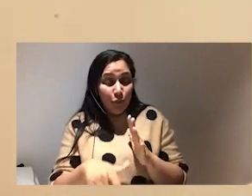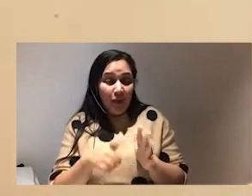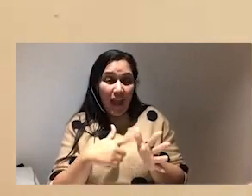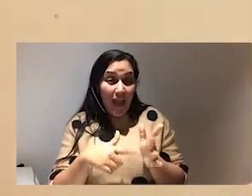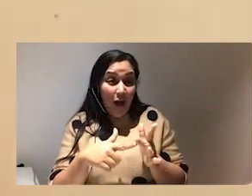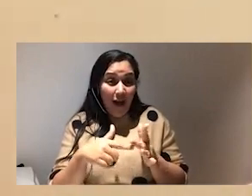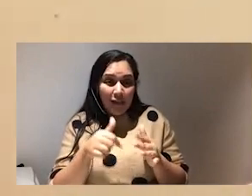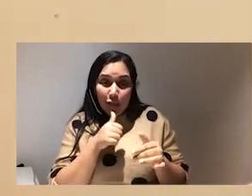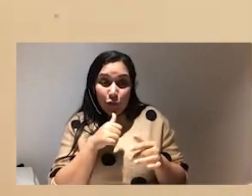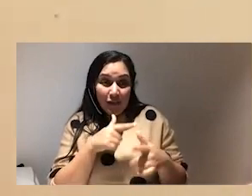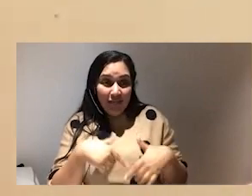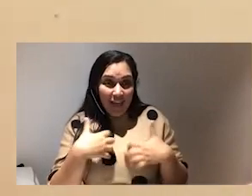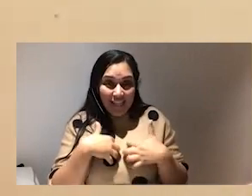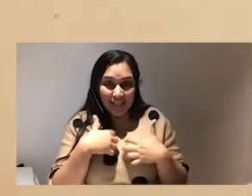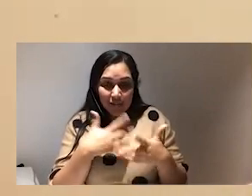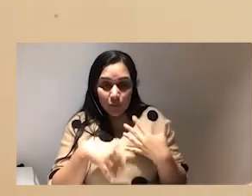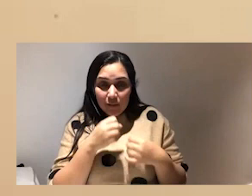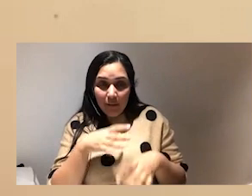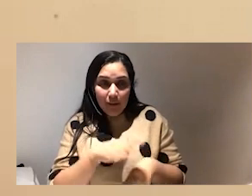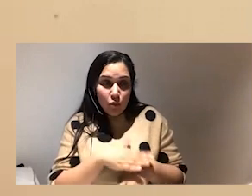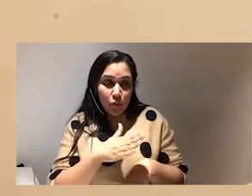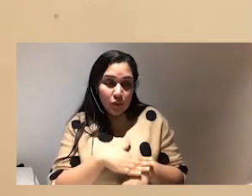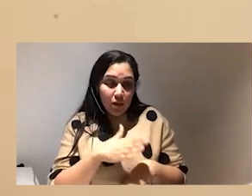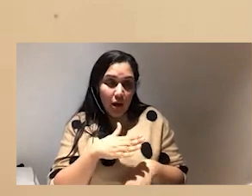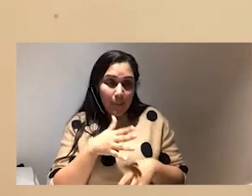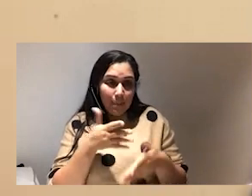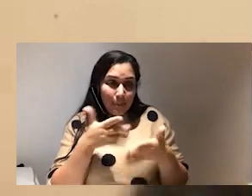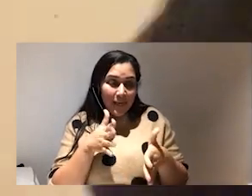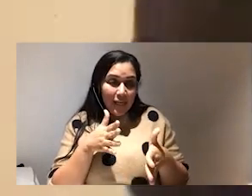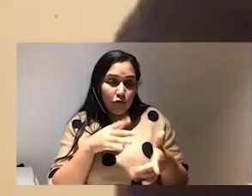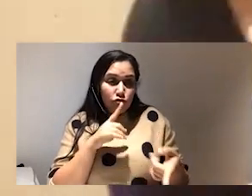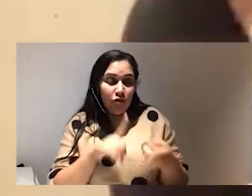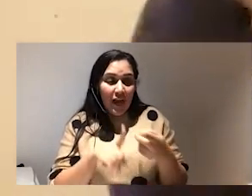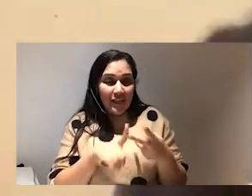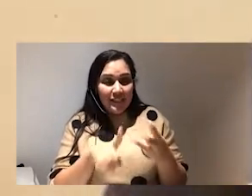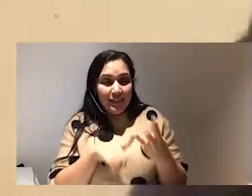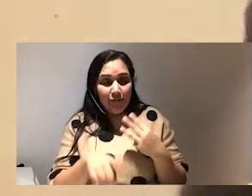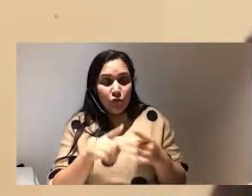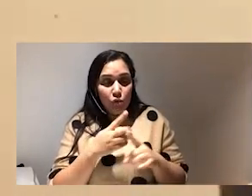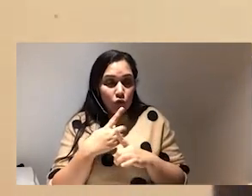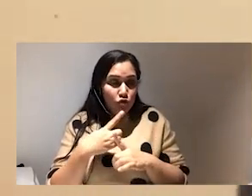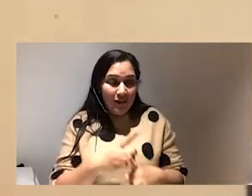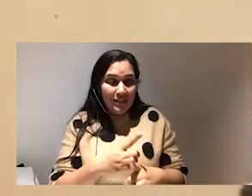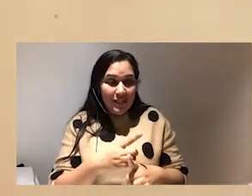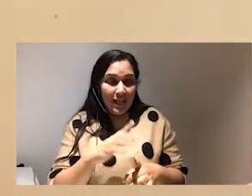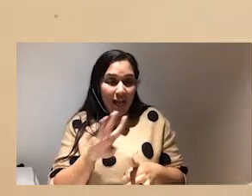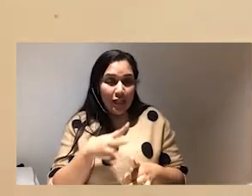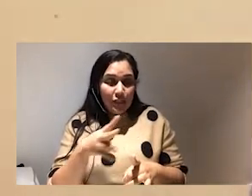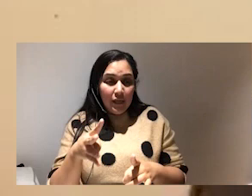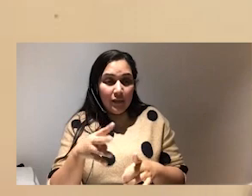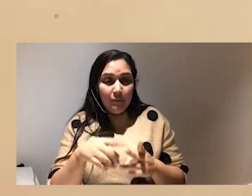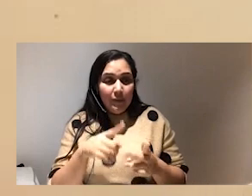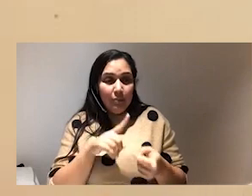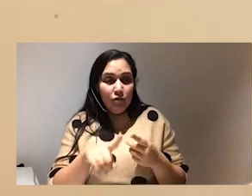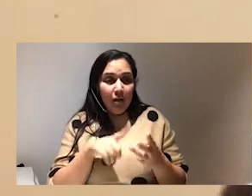they use it so that we are spending time being uh reactive to the trending hashtags and being reactive to